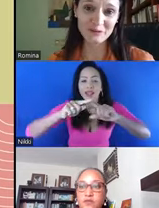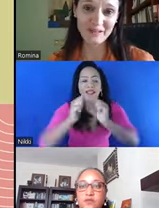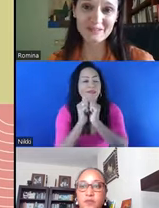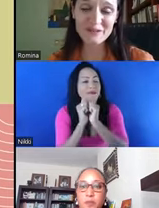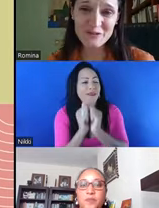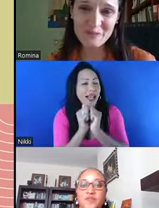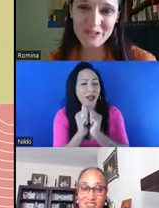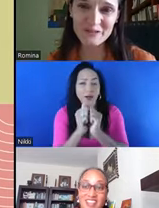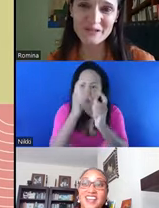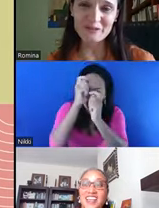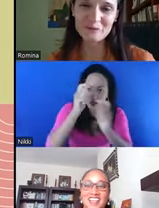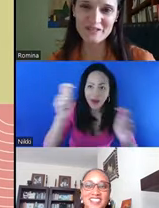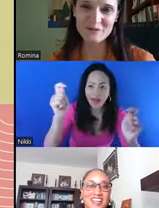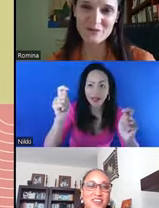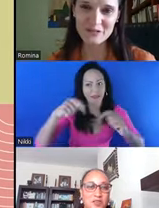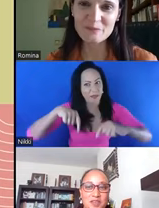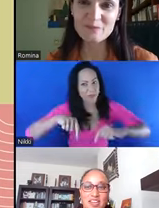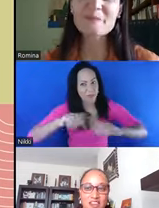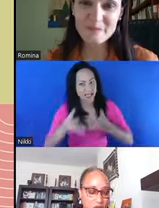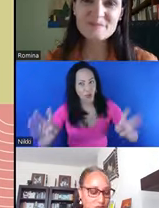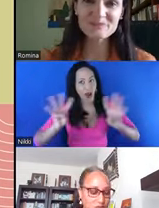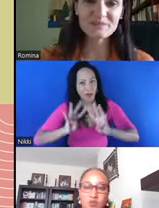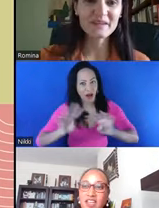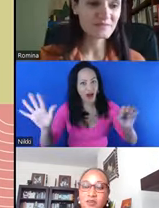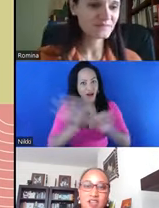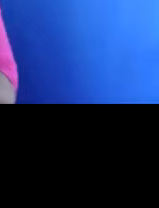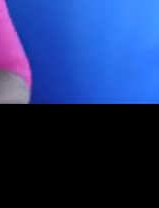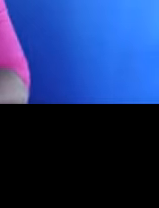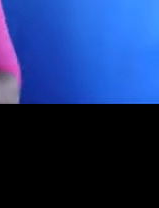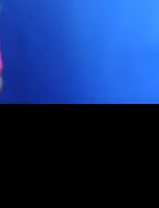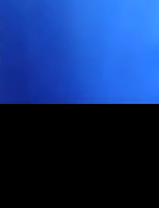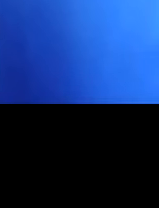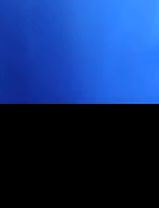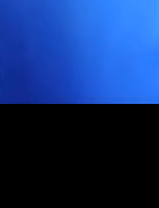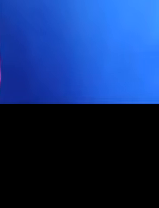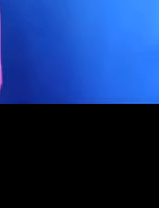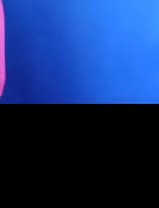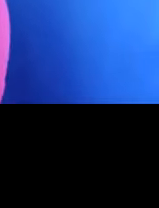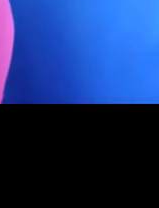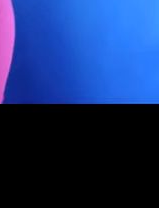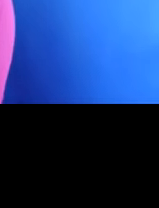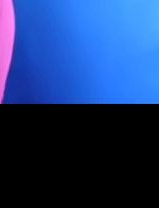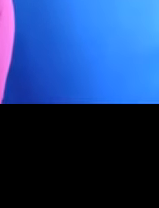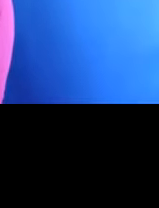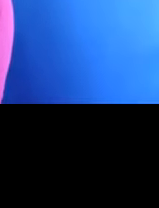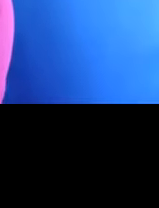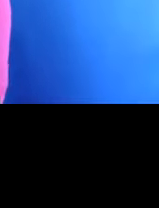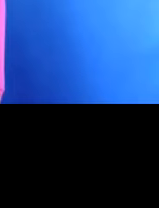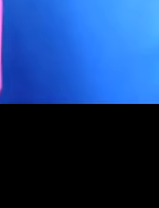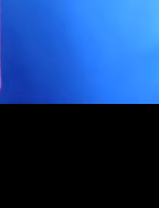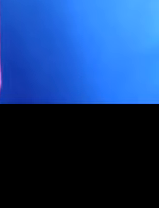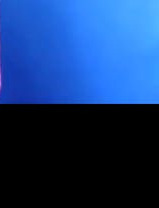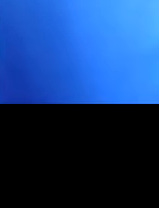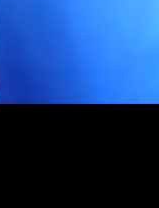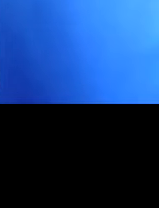today is about that. Thank you so much, Elsa. Thank you, Romina. It was really, really insightful, and thank you for providing us,